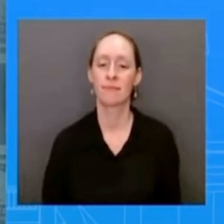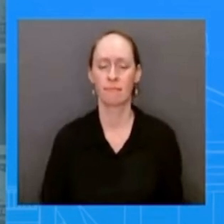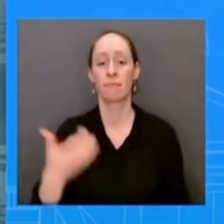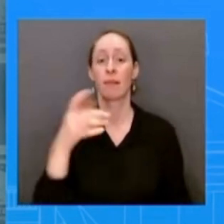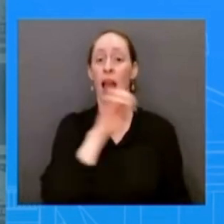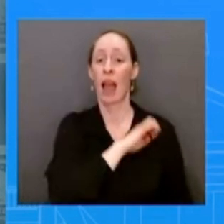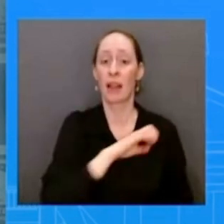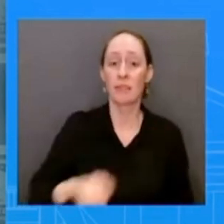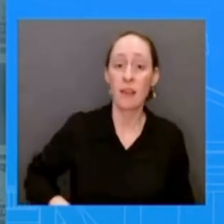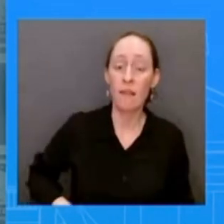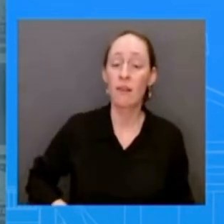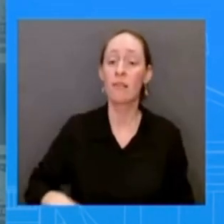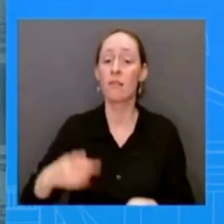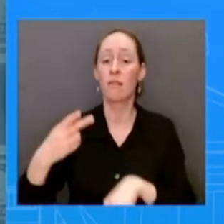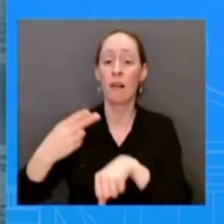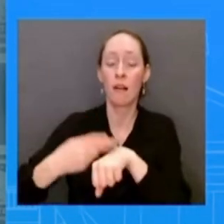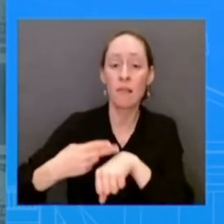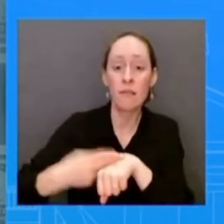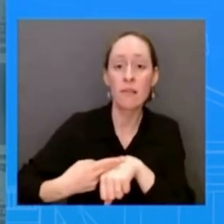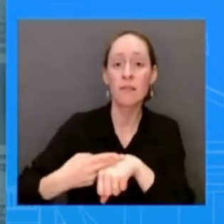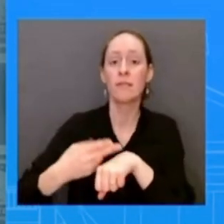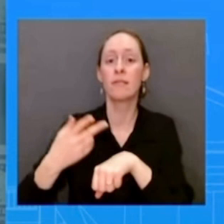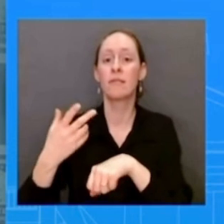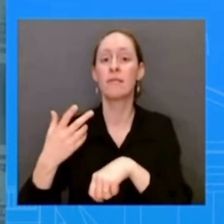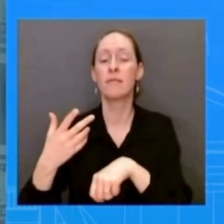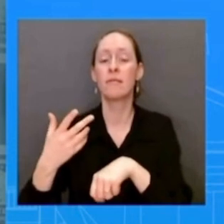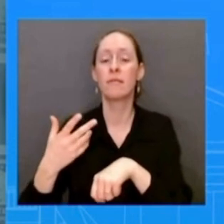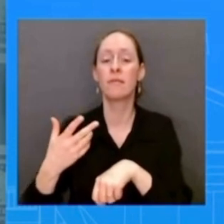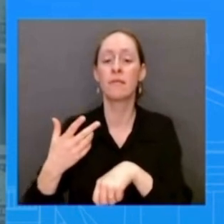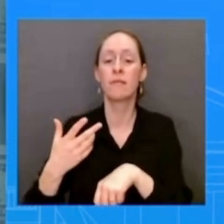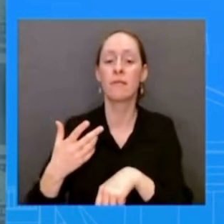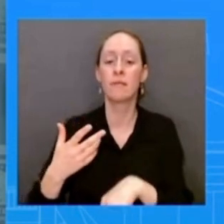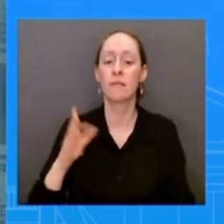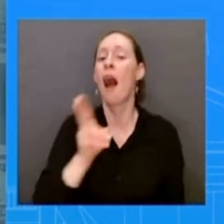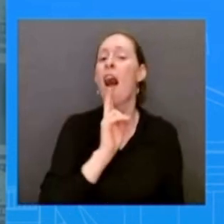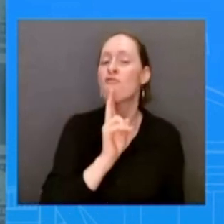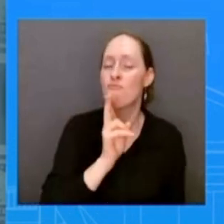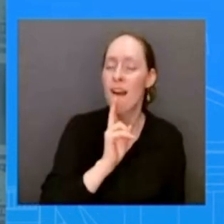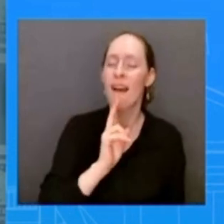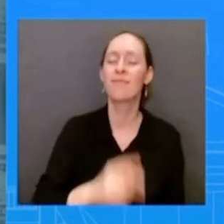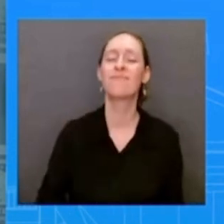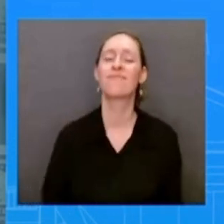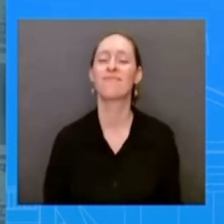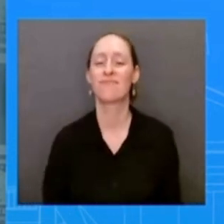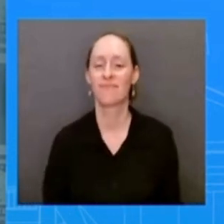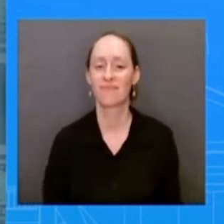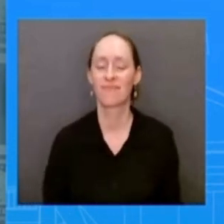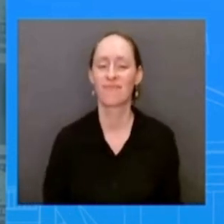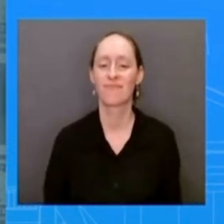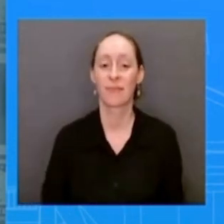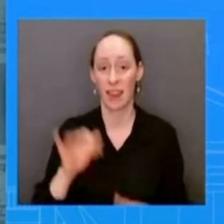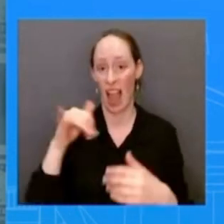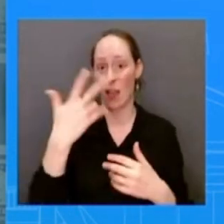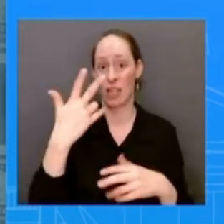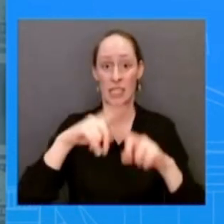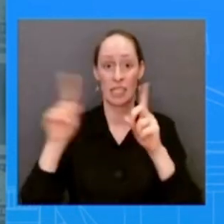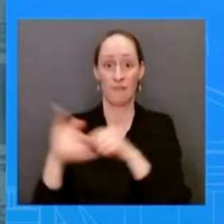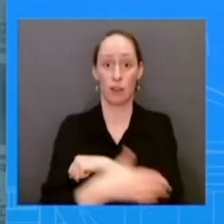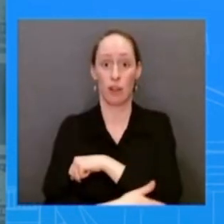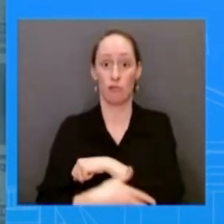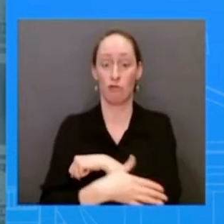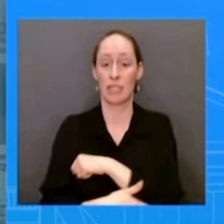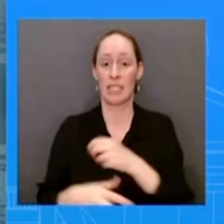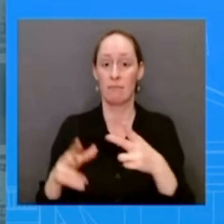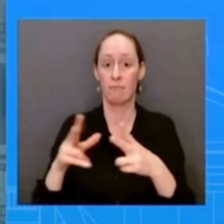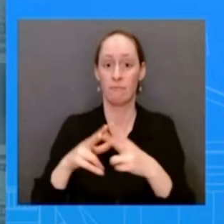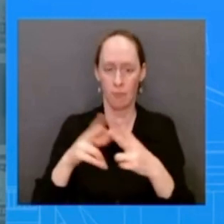on uh is down by 71 since 2021 that is the work that this administration has done i just talked about migration from